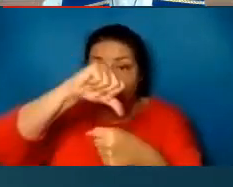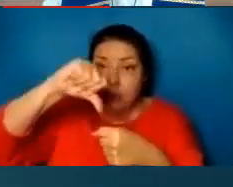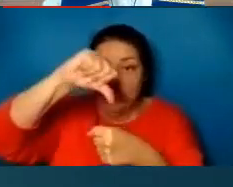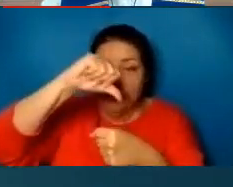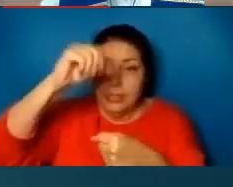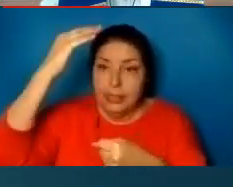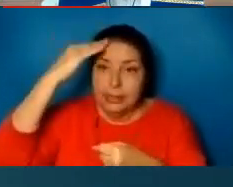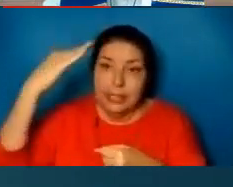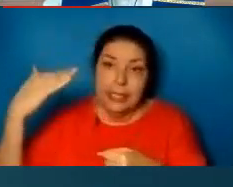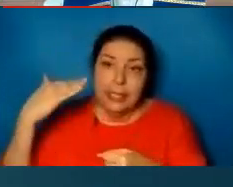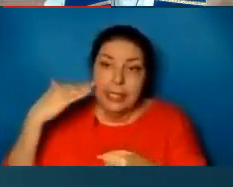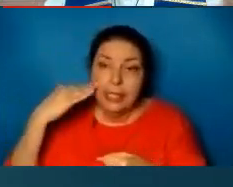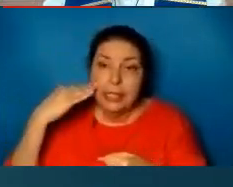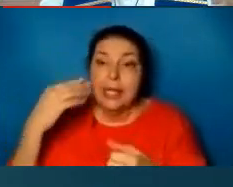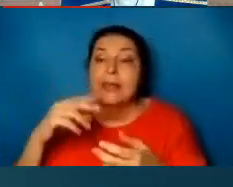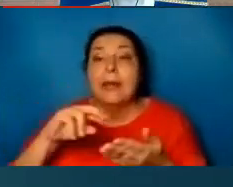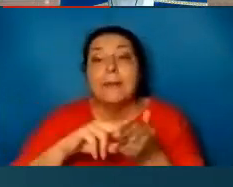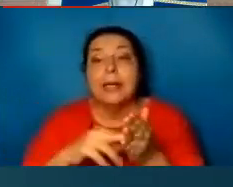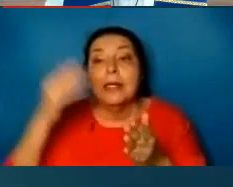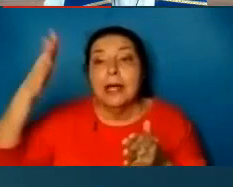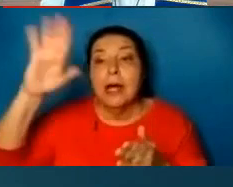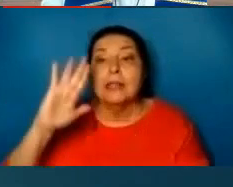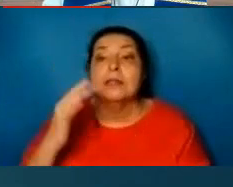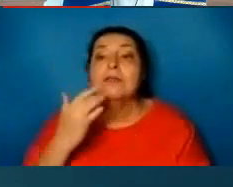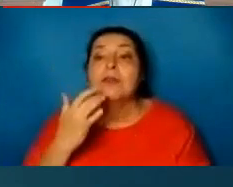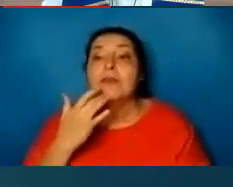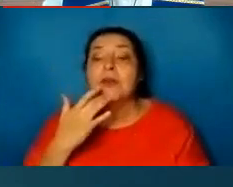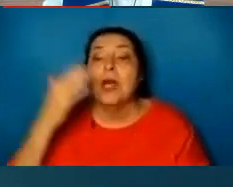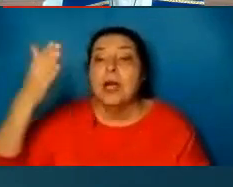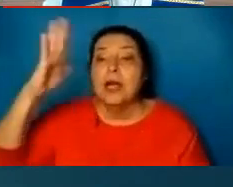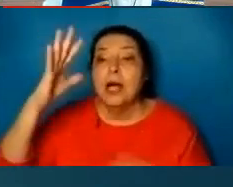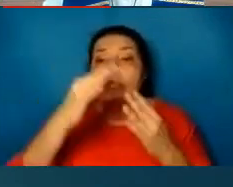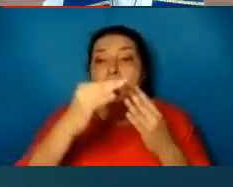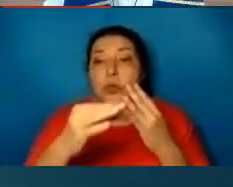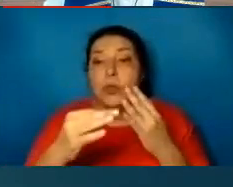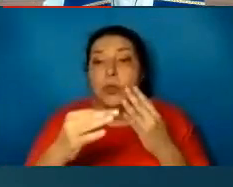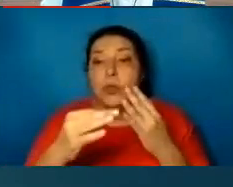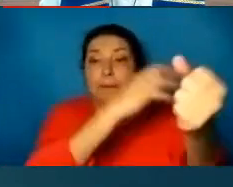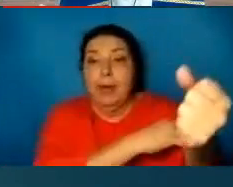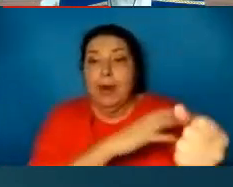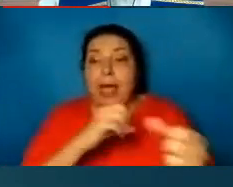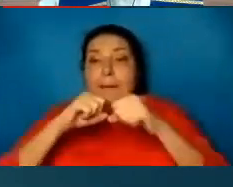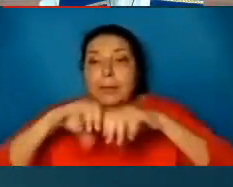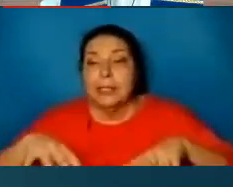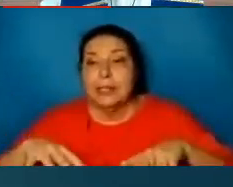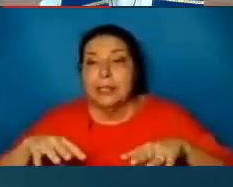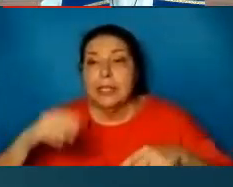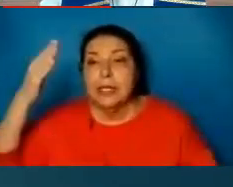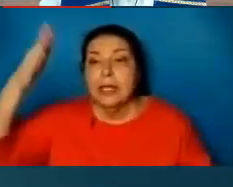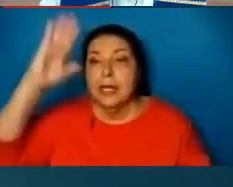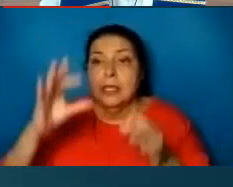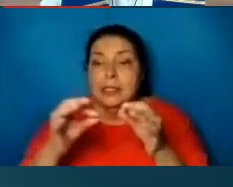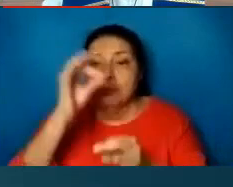that signifies God's favor, God's choice, his power and blessing, that God's spirit